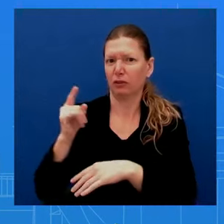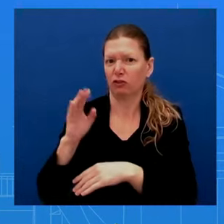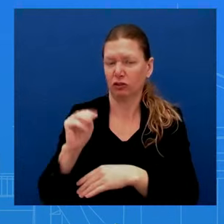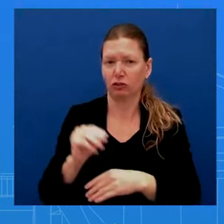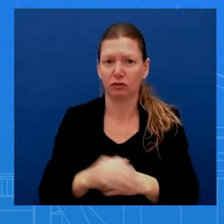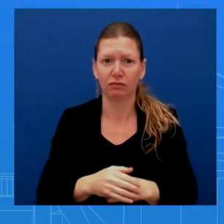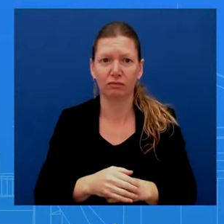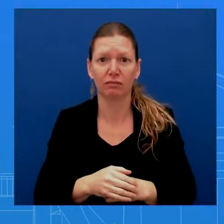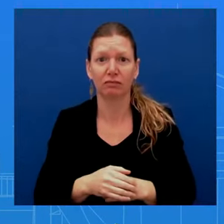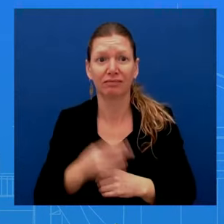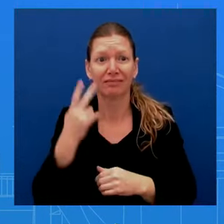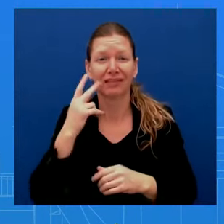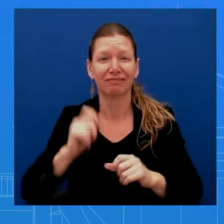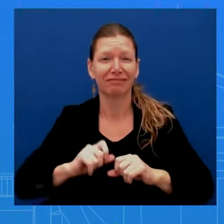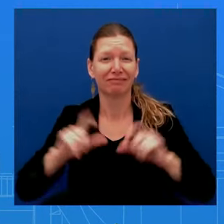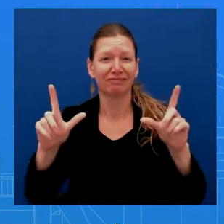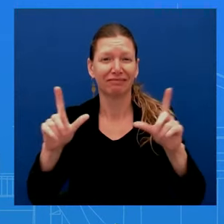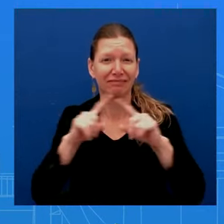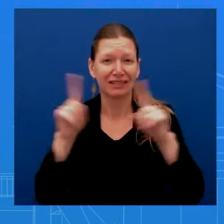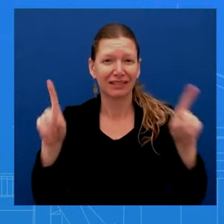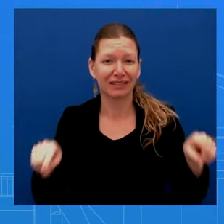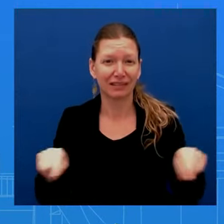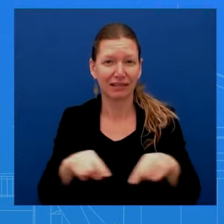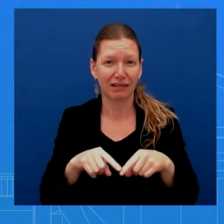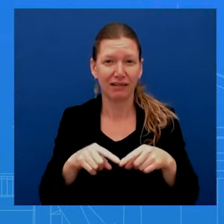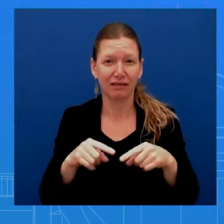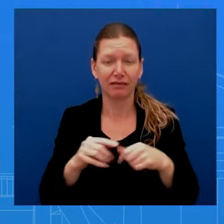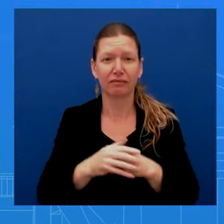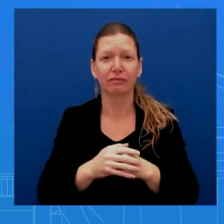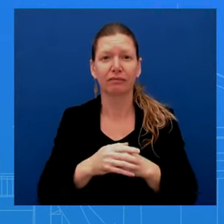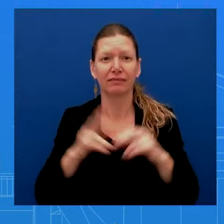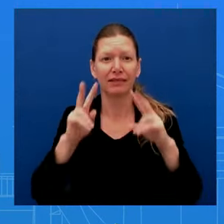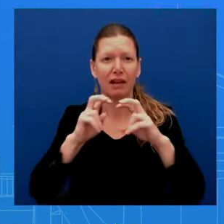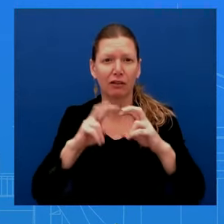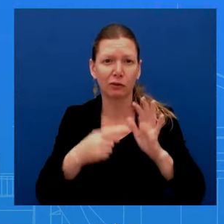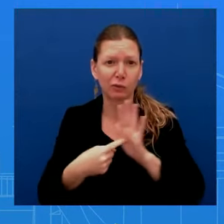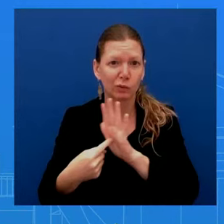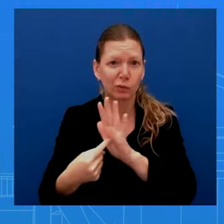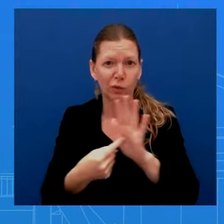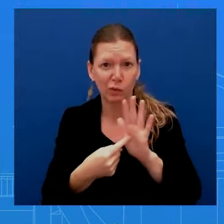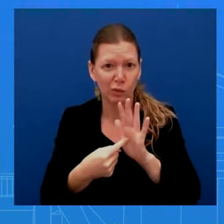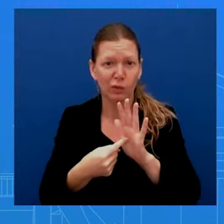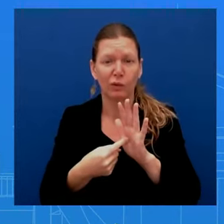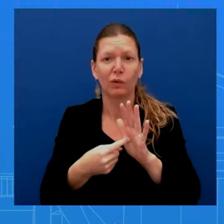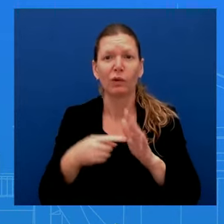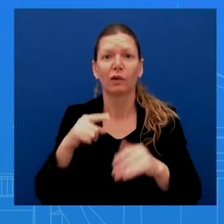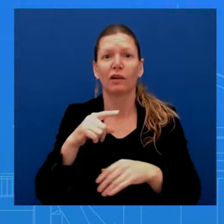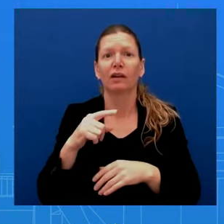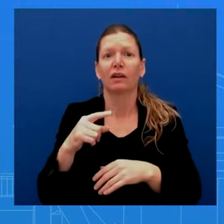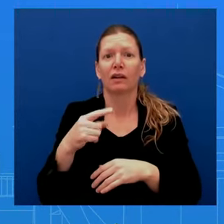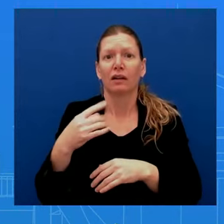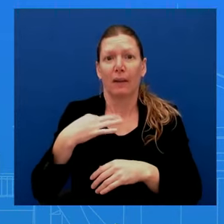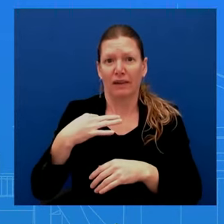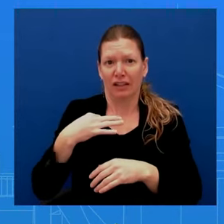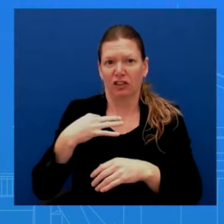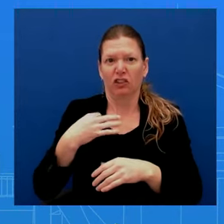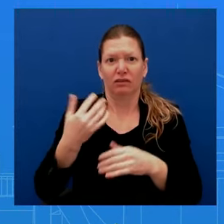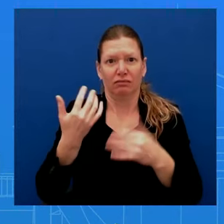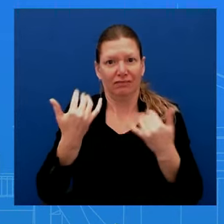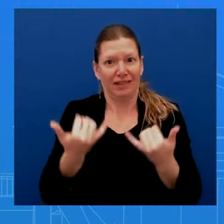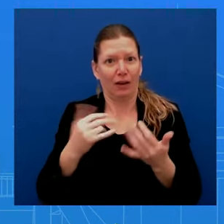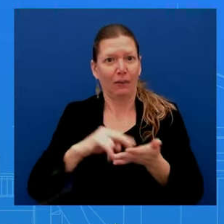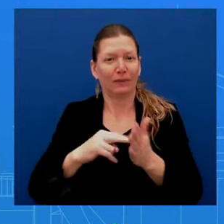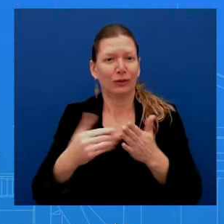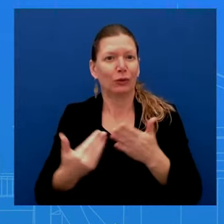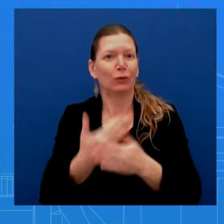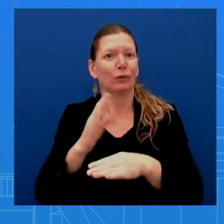Analysis shows that those applications are translating into new business formation. And, of course, we know small businesses are